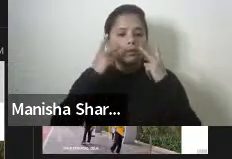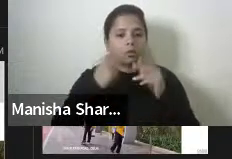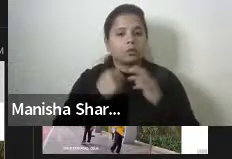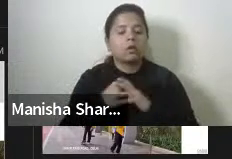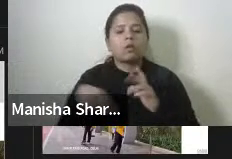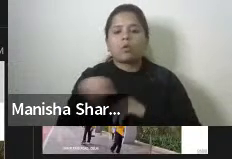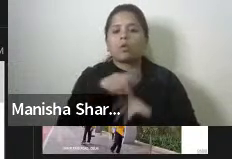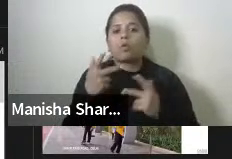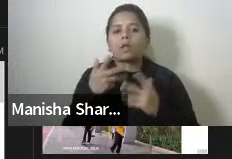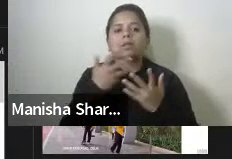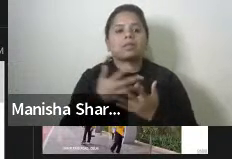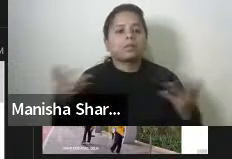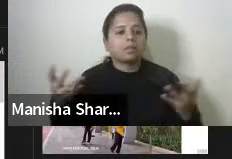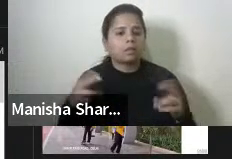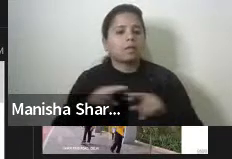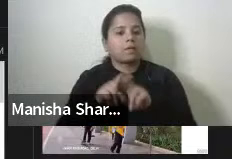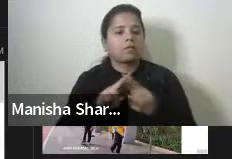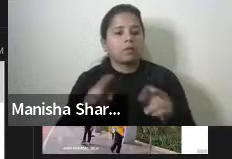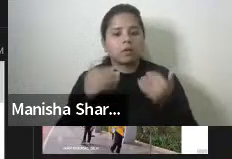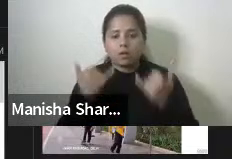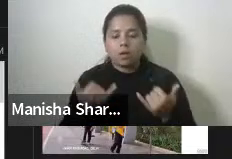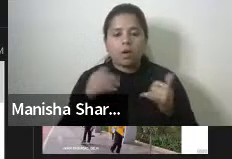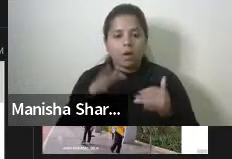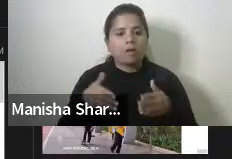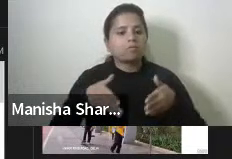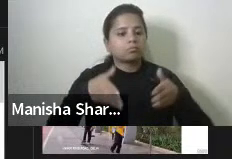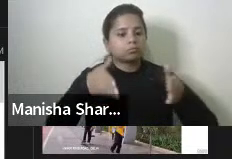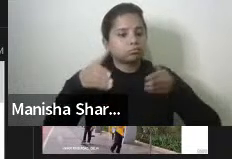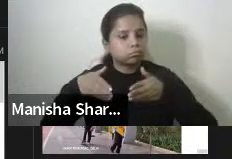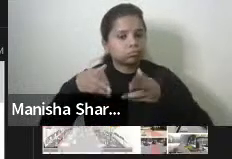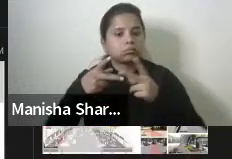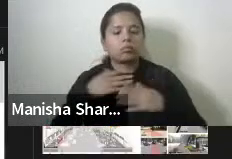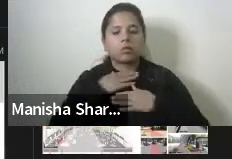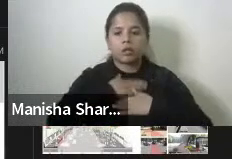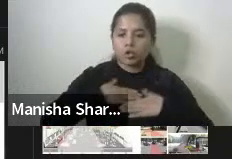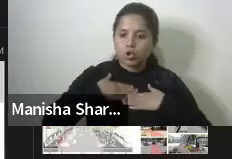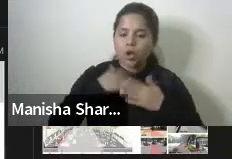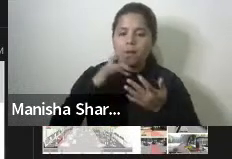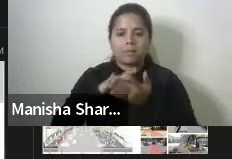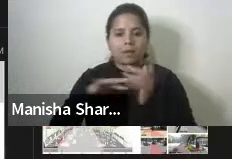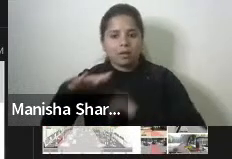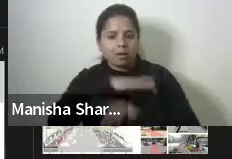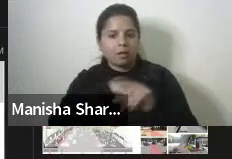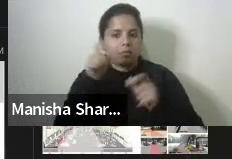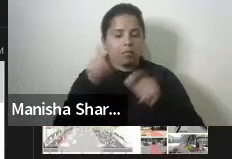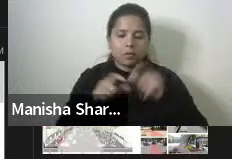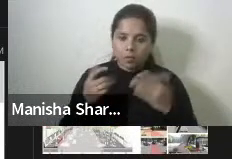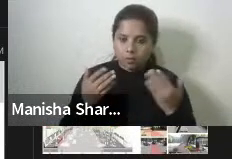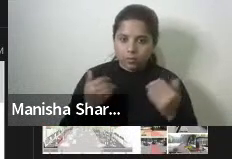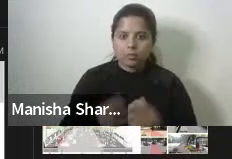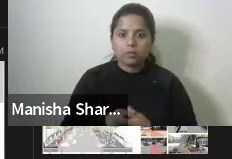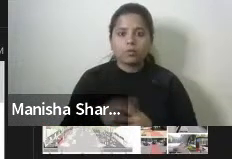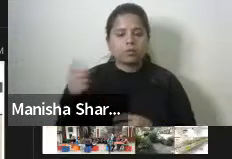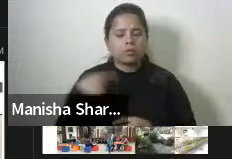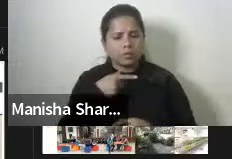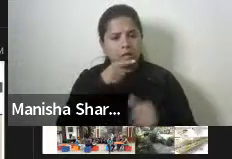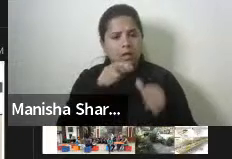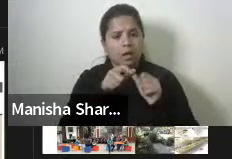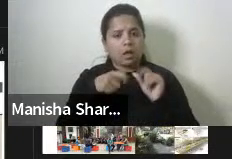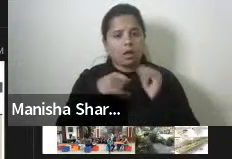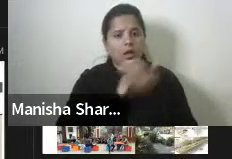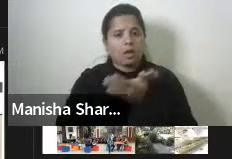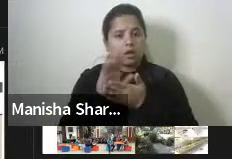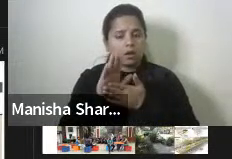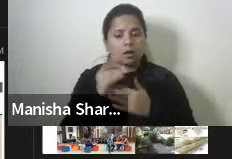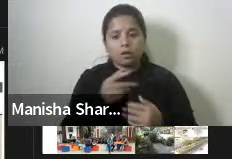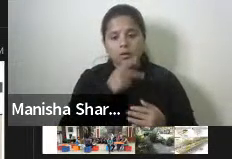product where people actually now skate around and, uh, enjoy the space. So, uh, Akash,